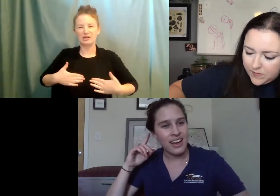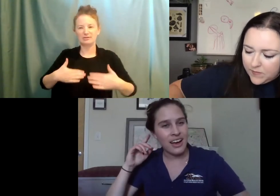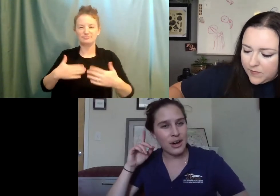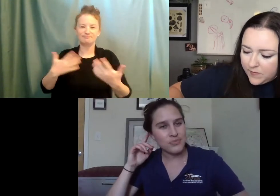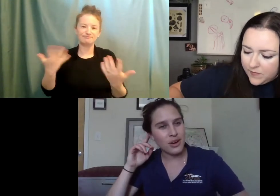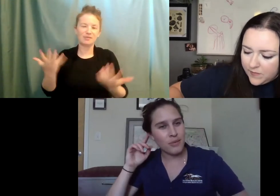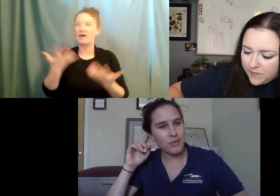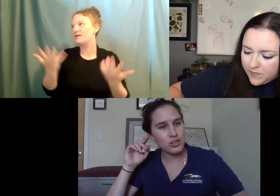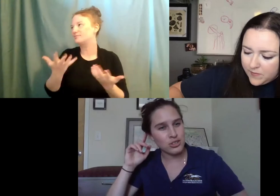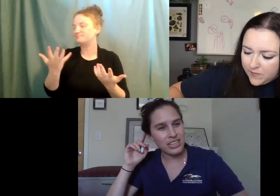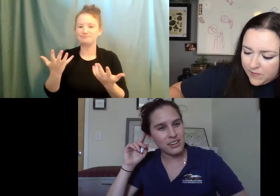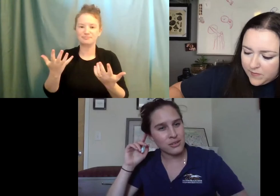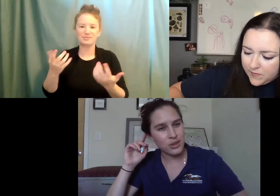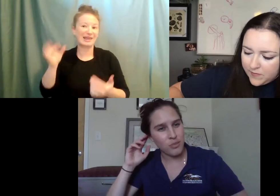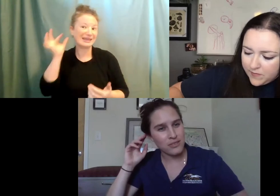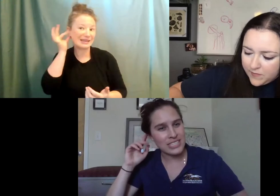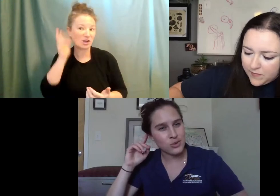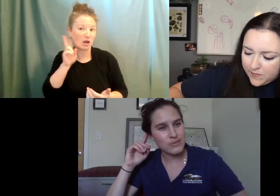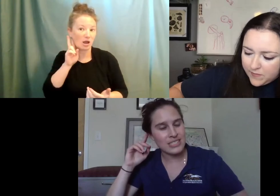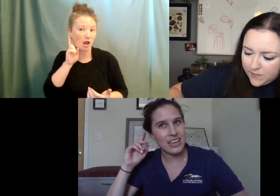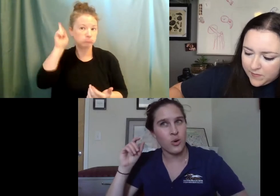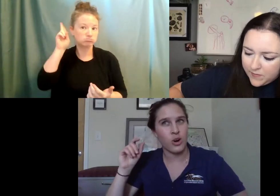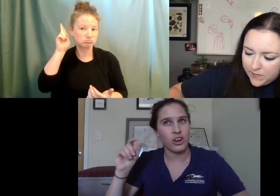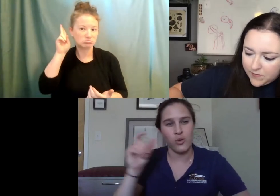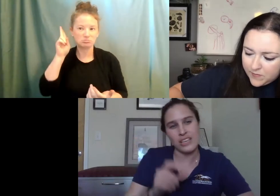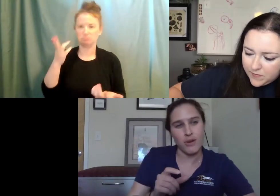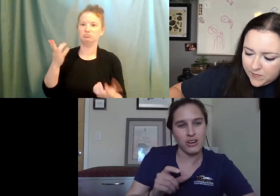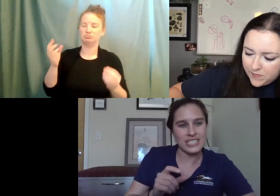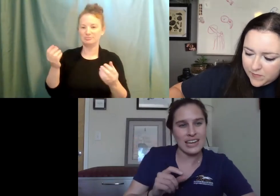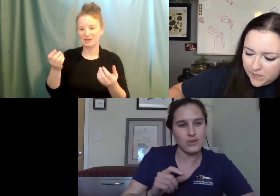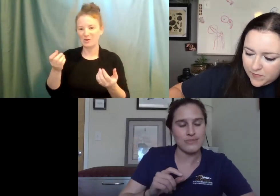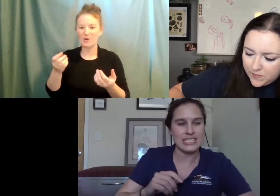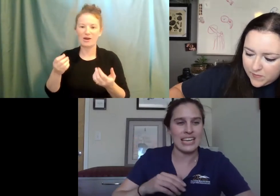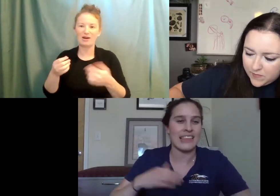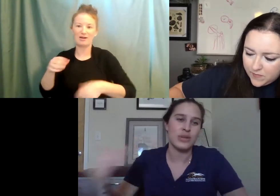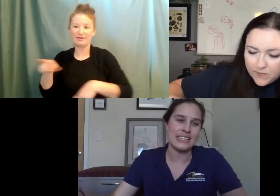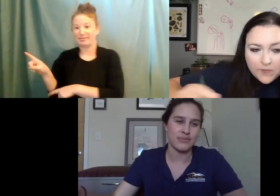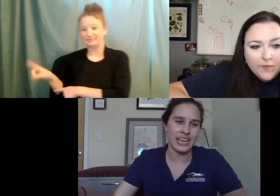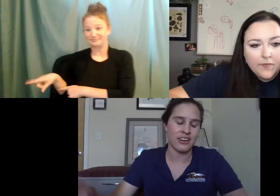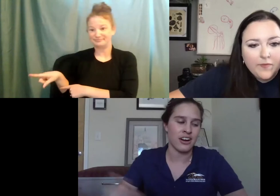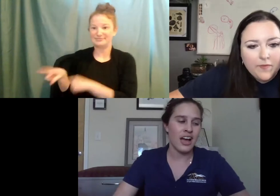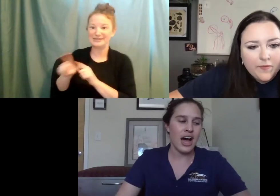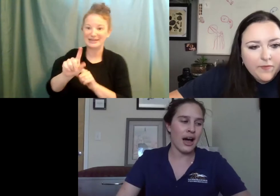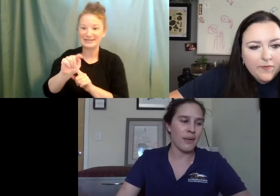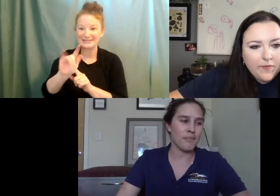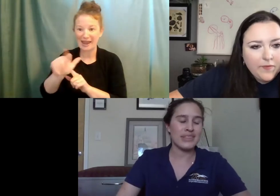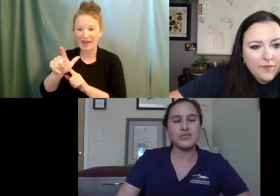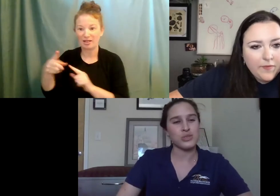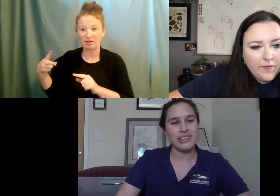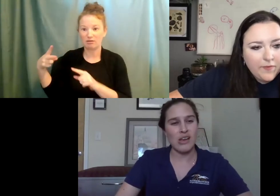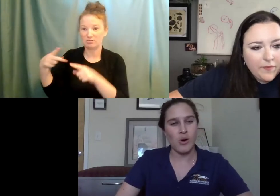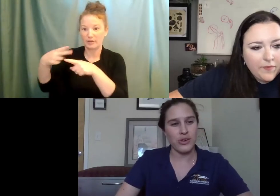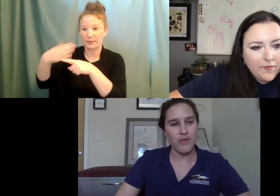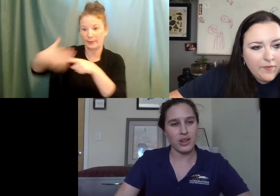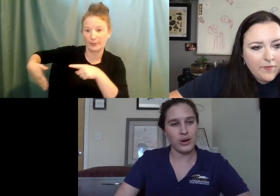a, uh, a partial ear, you know, part of his ear was missing, or, you know, this part of his tail was missing and then we see them later. Um, but